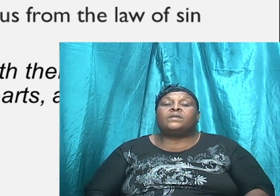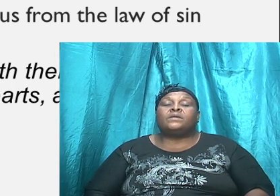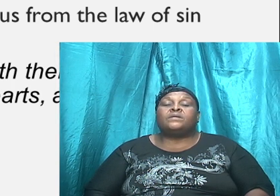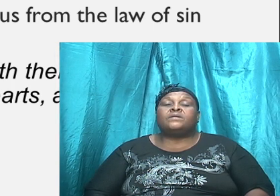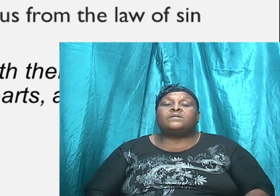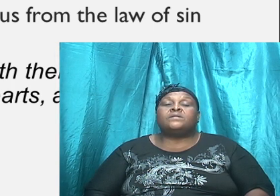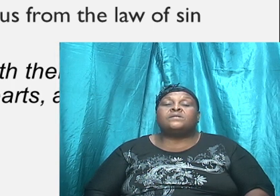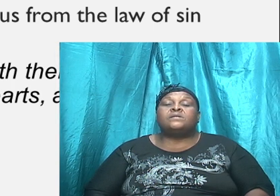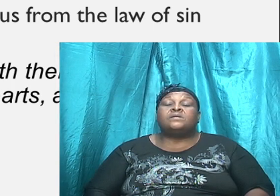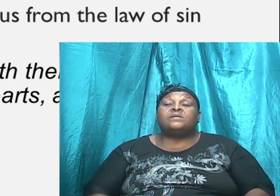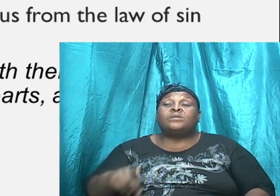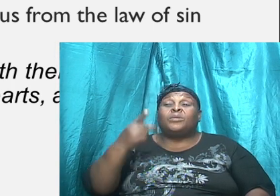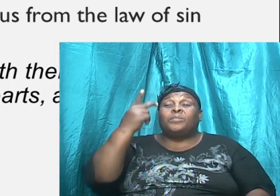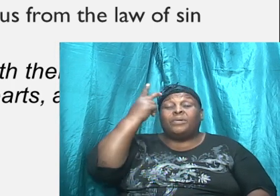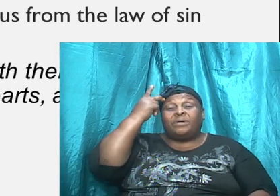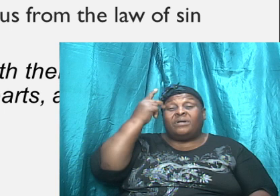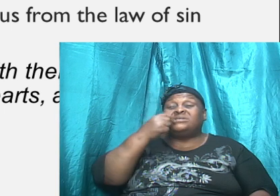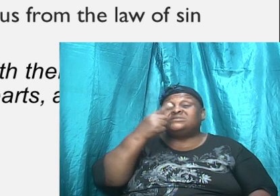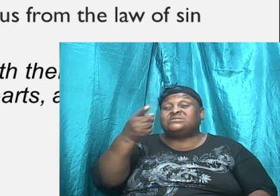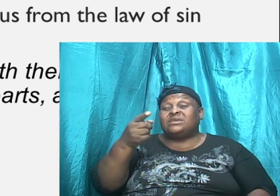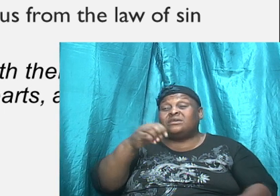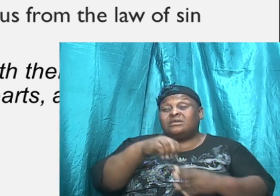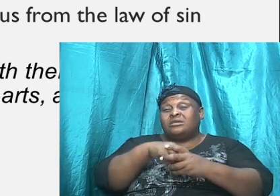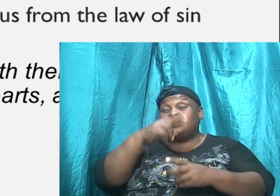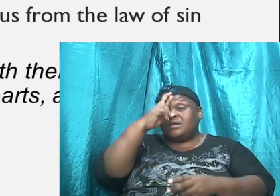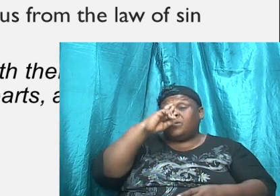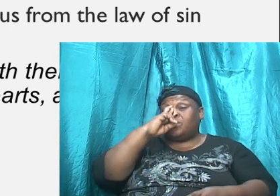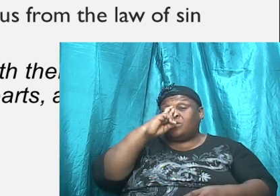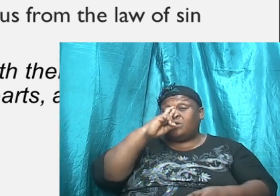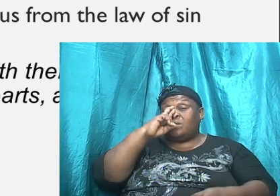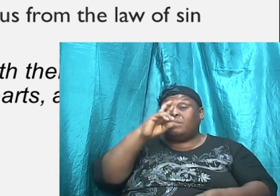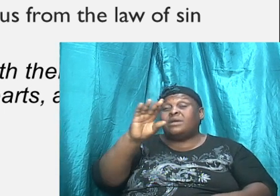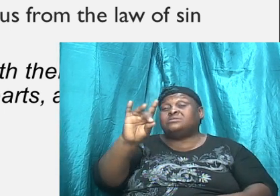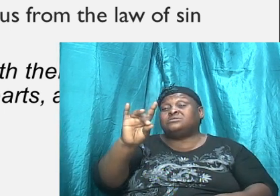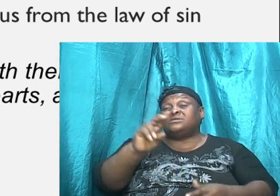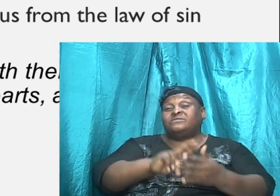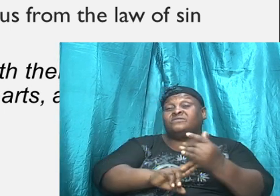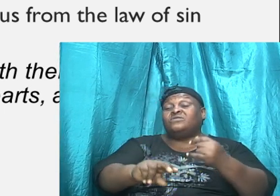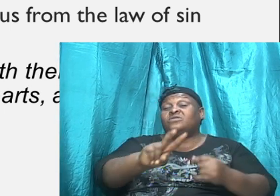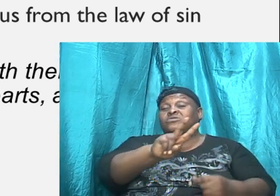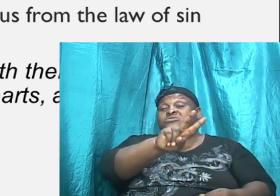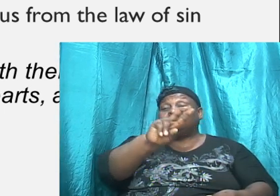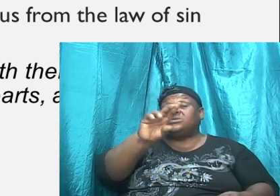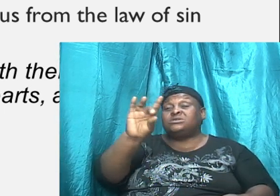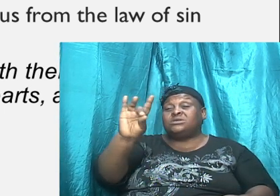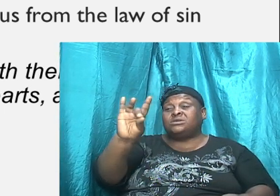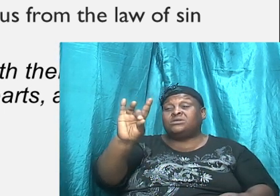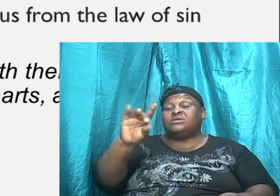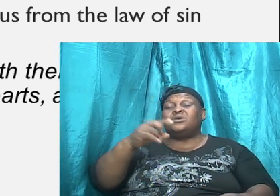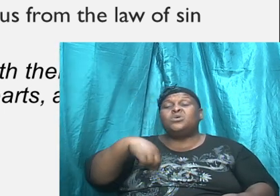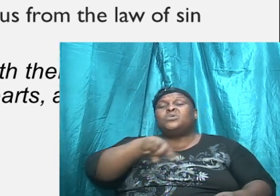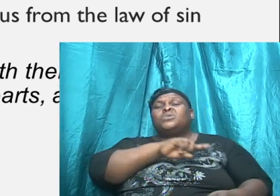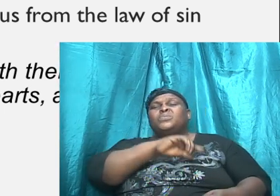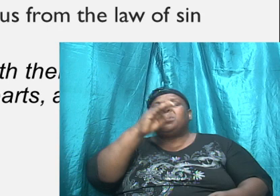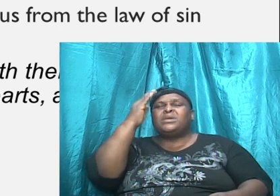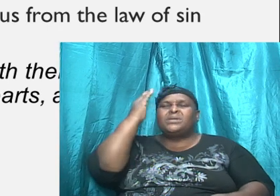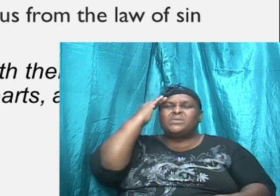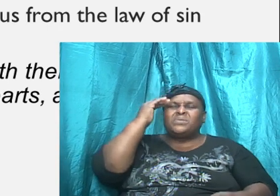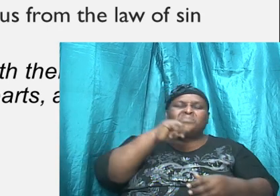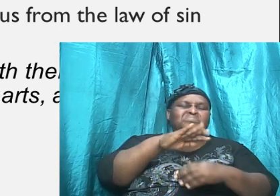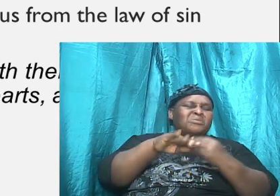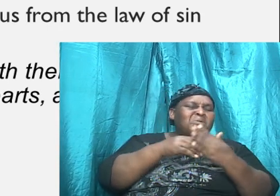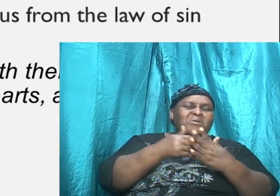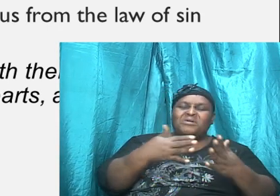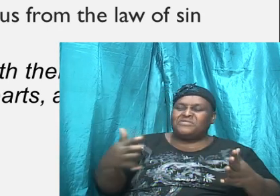and he's saying that in Romans chapter 8 verse 28, it says that, and we know that all